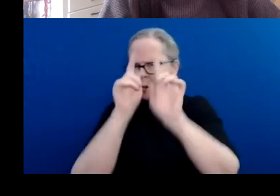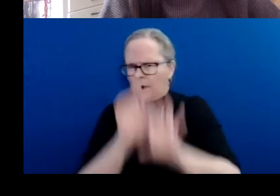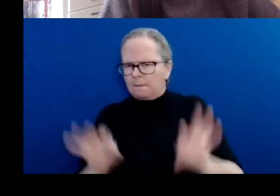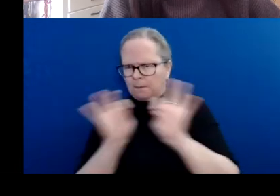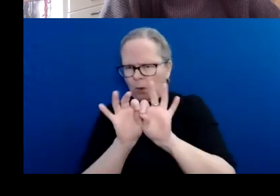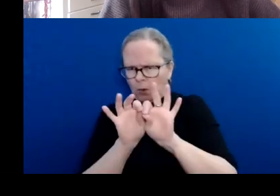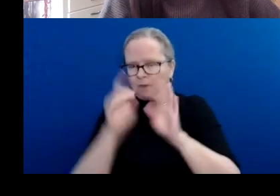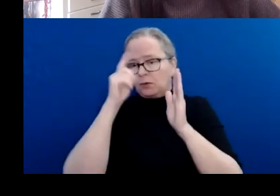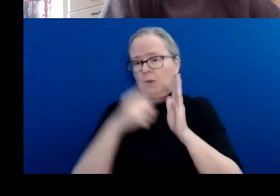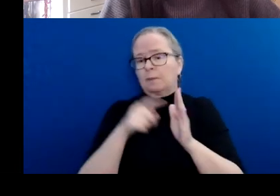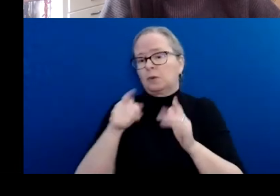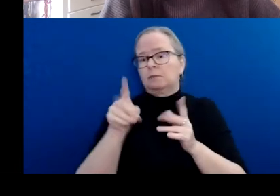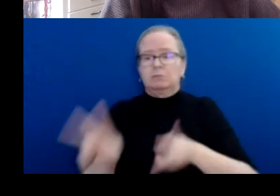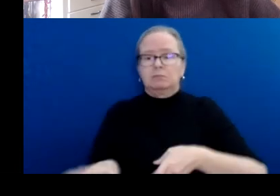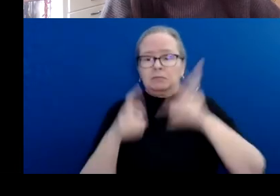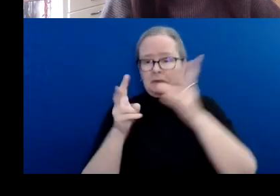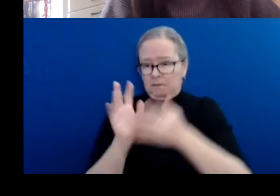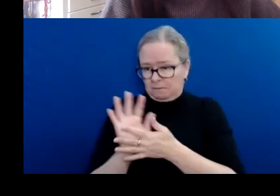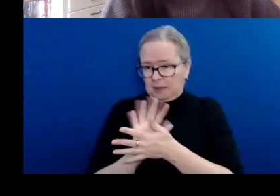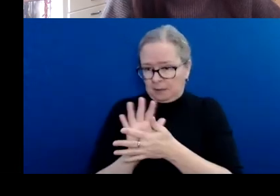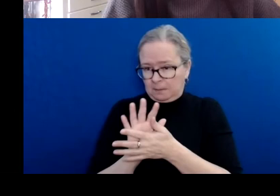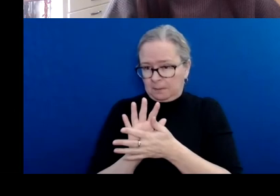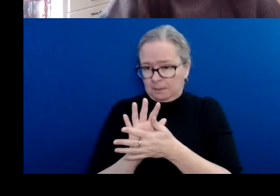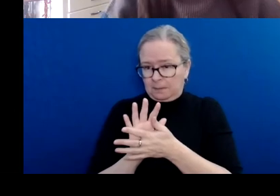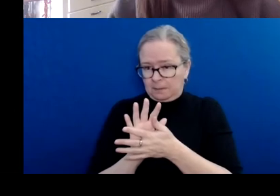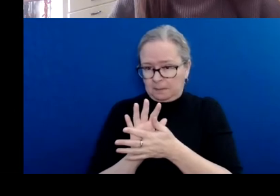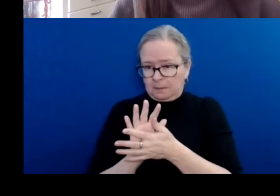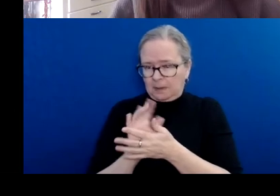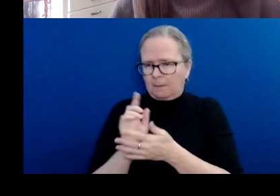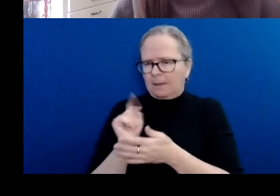you could direct the assessors to the most important two minutes to watch.